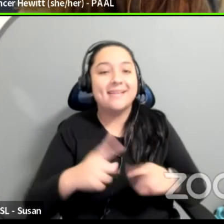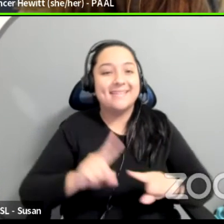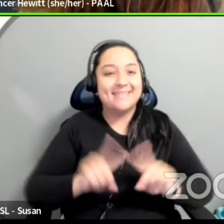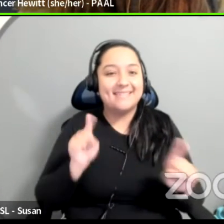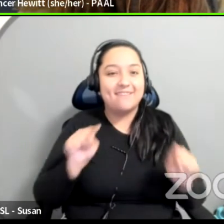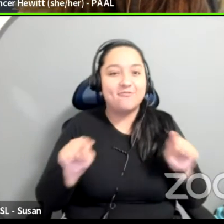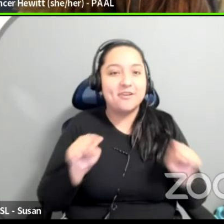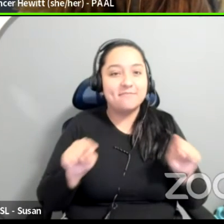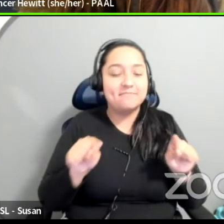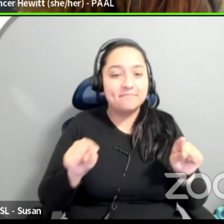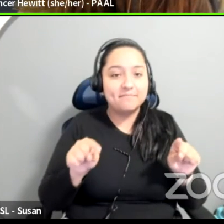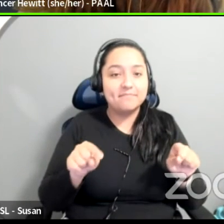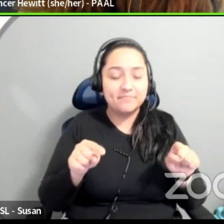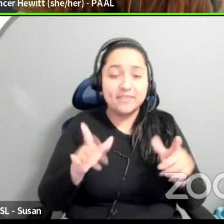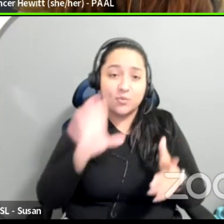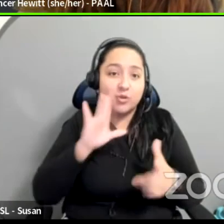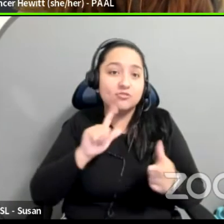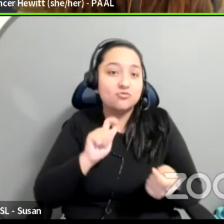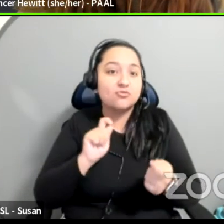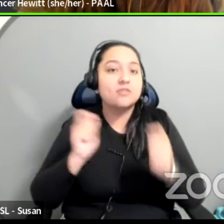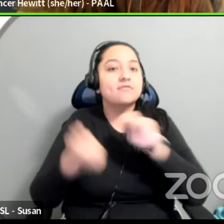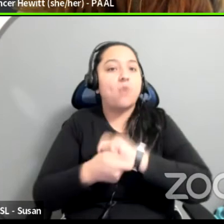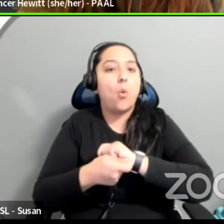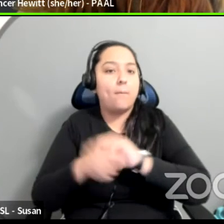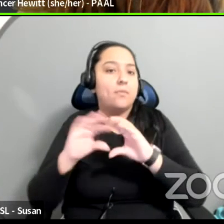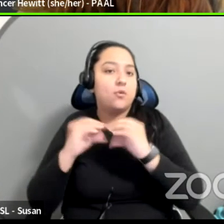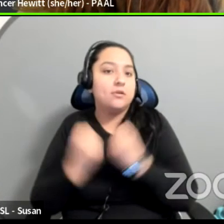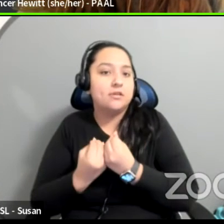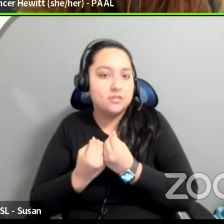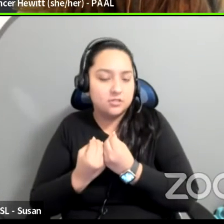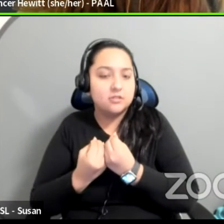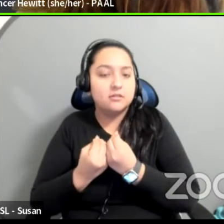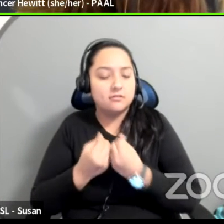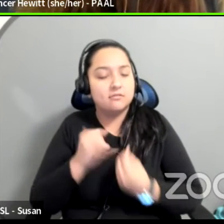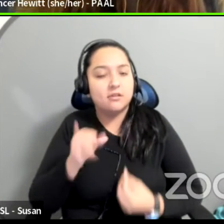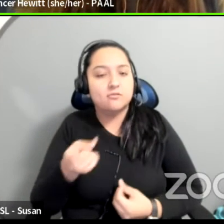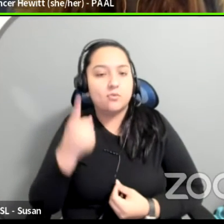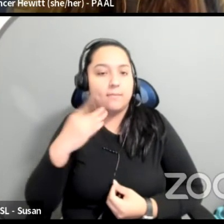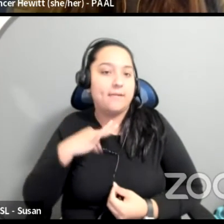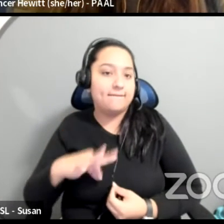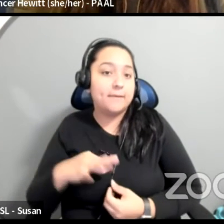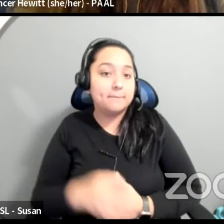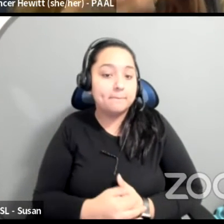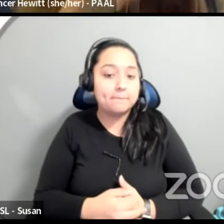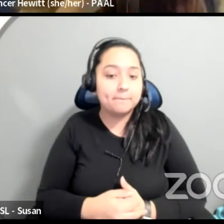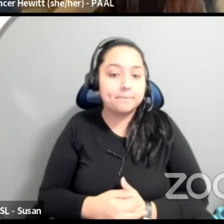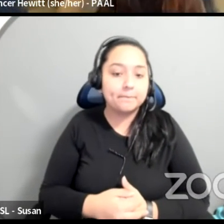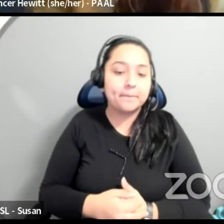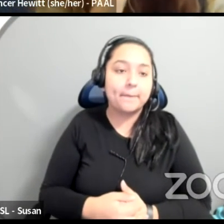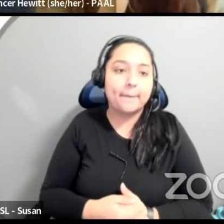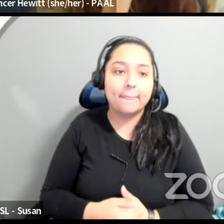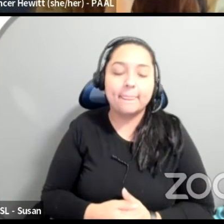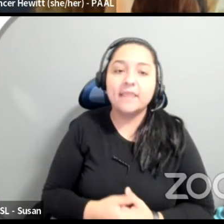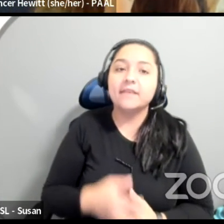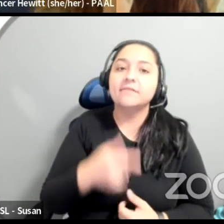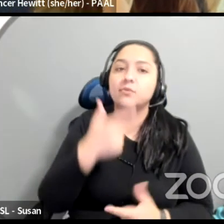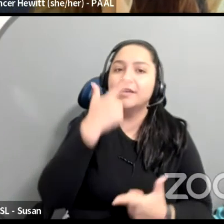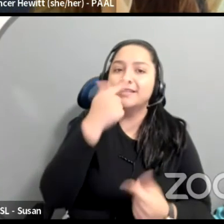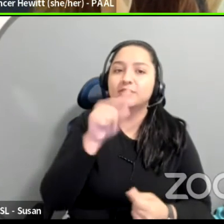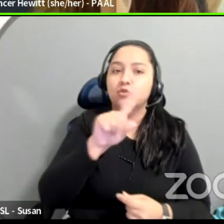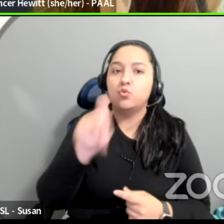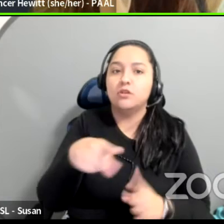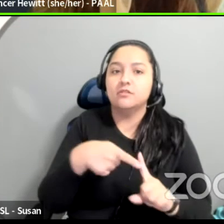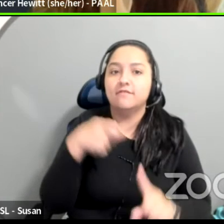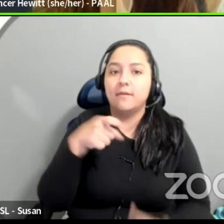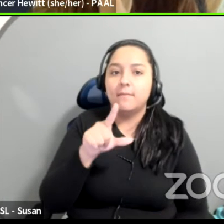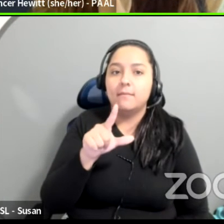It also transforms your organization, which is the benefit. This is an interesting question from Layla before we